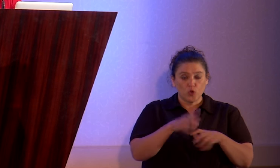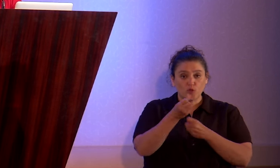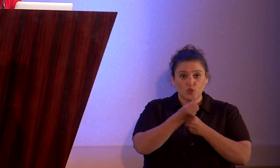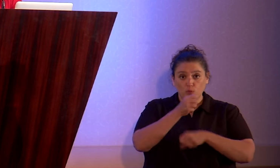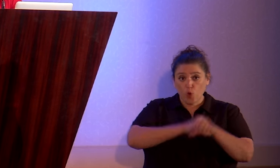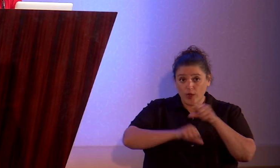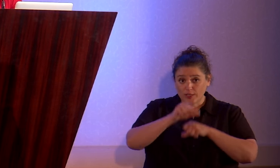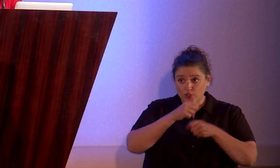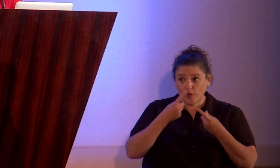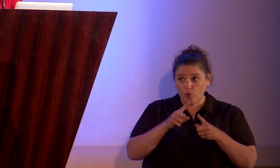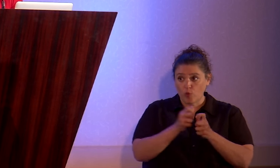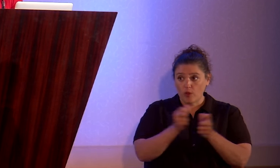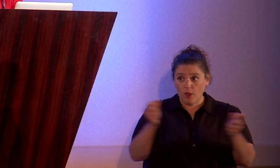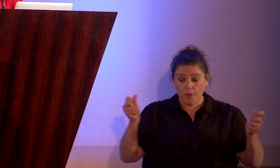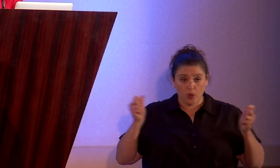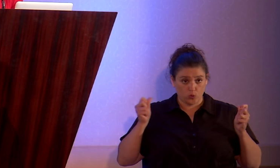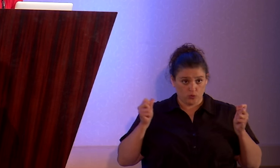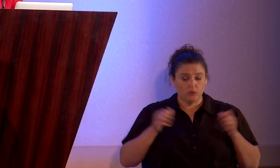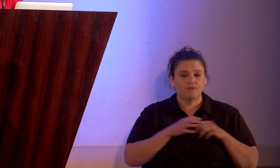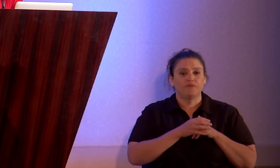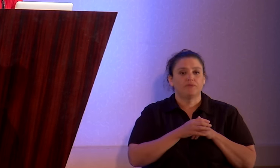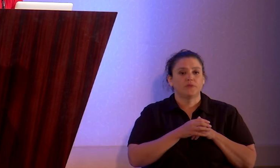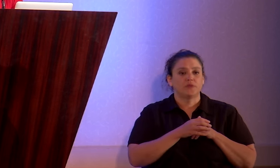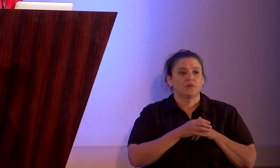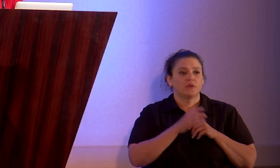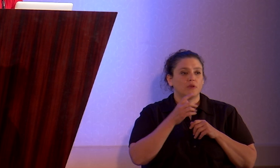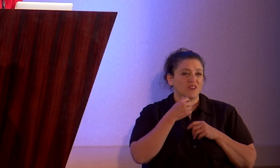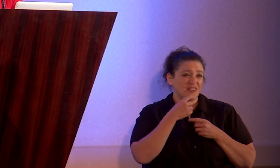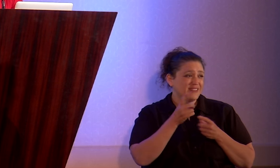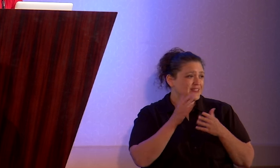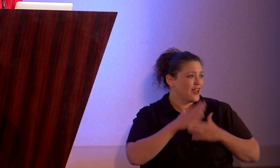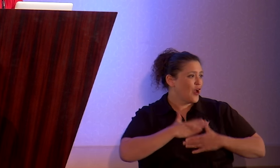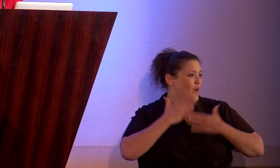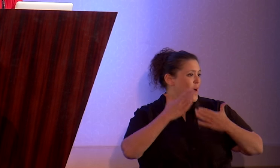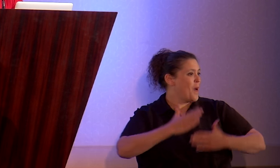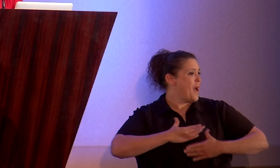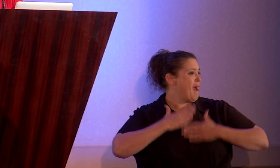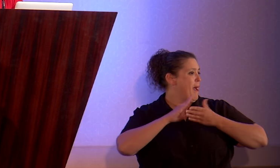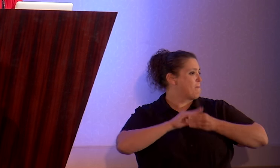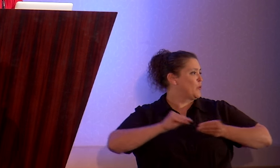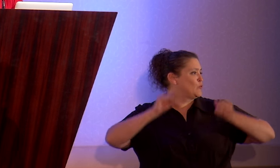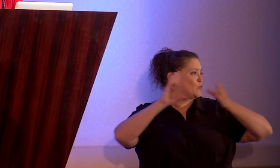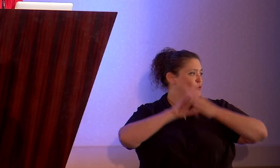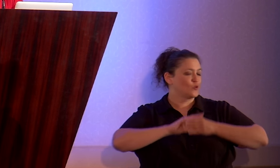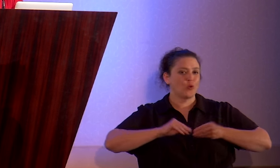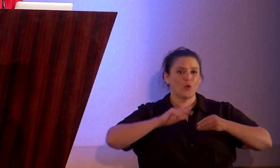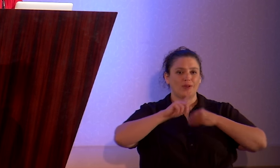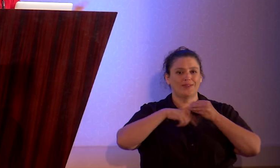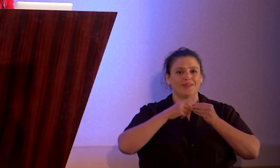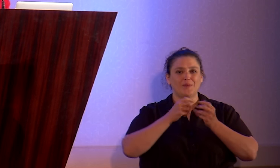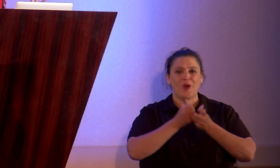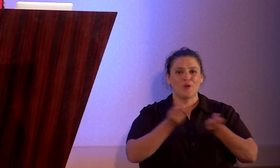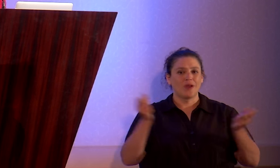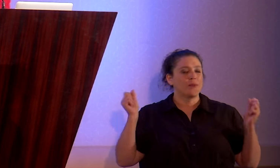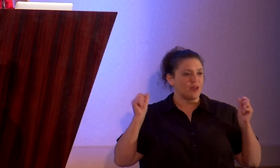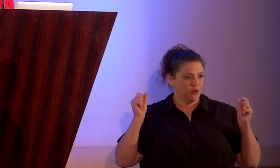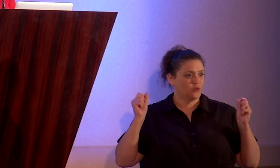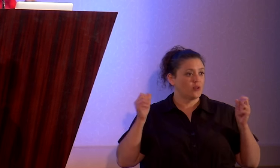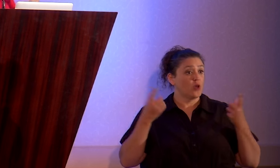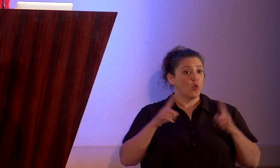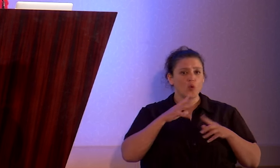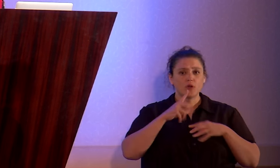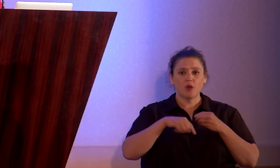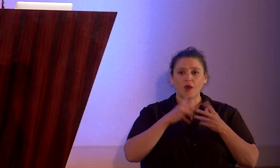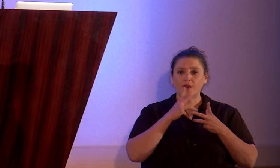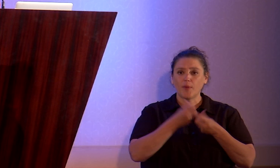in coming out. We can tell happy stories about coming out. You know, when we talk about coming out,